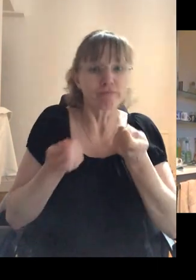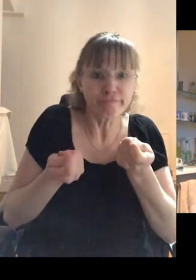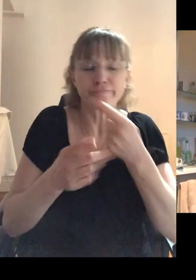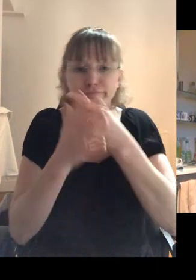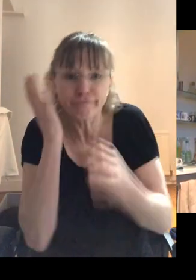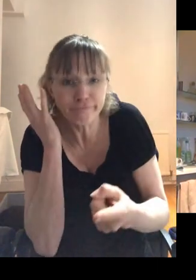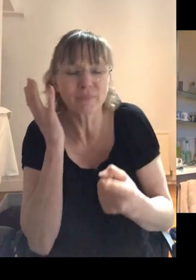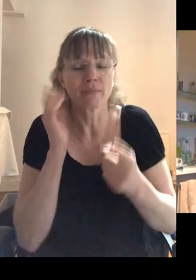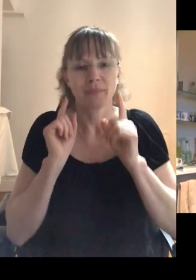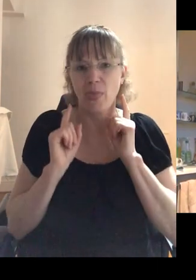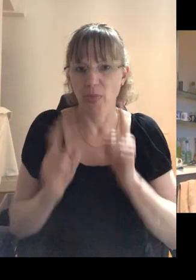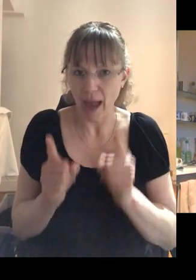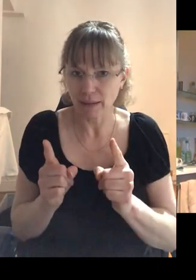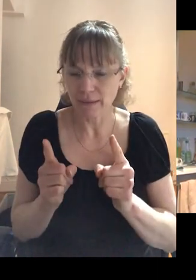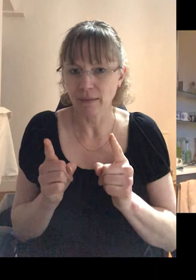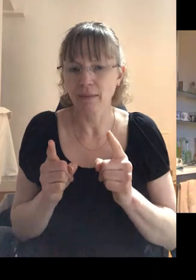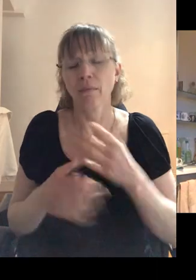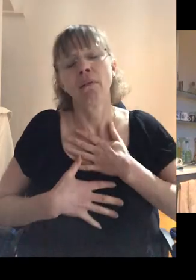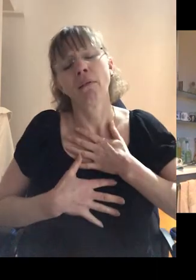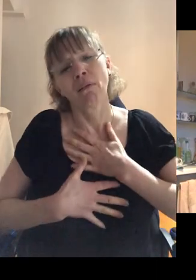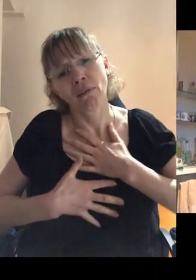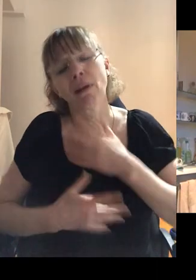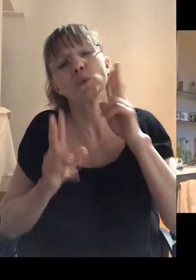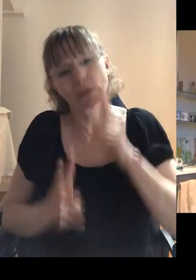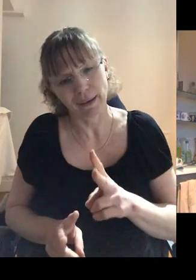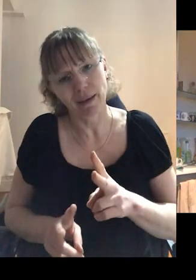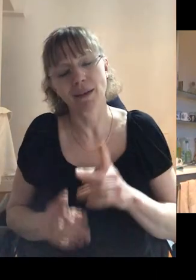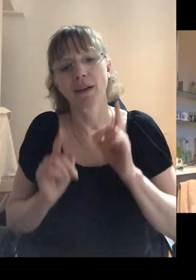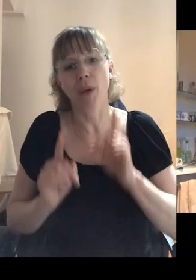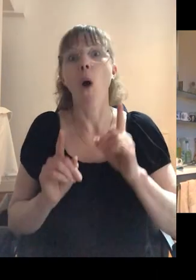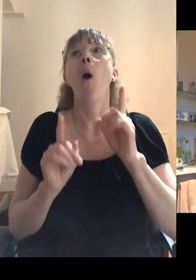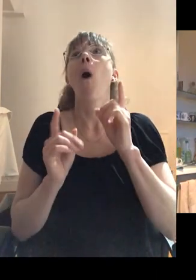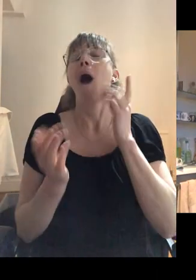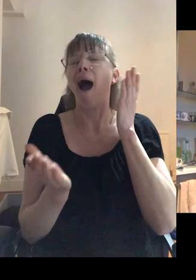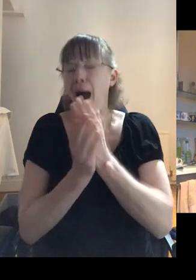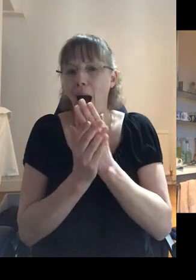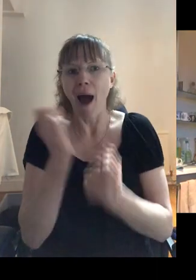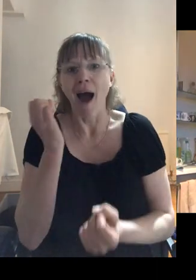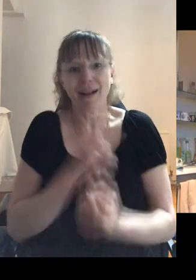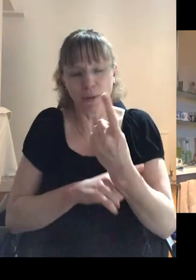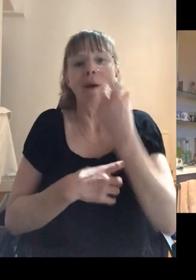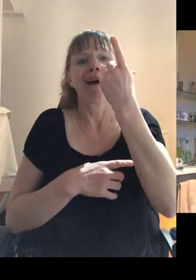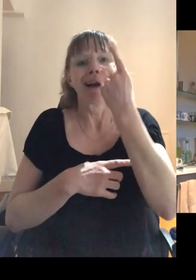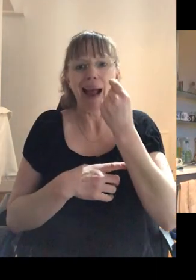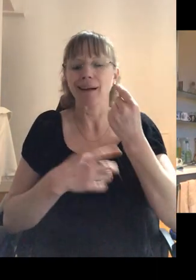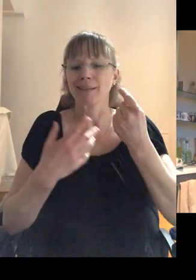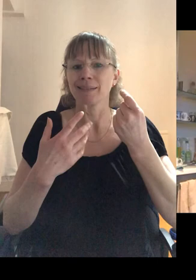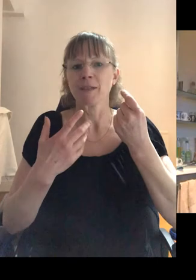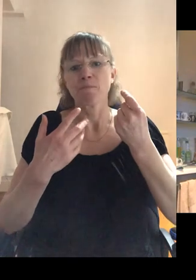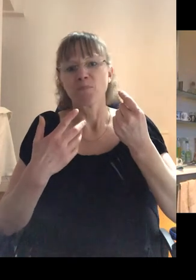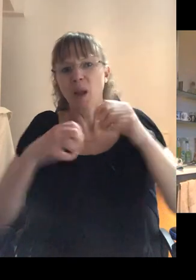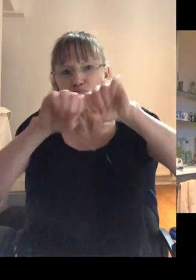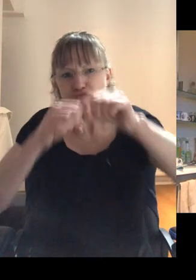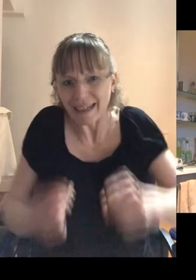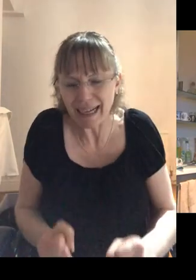and, uh, it was so moving to me to see that. I thought, oh, there's a chance here that we'll break through some of that stigma